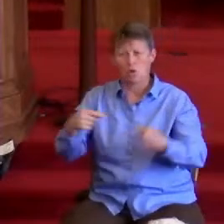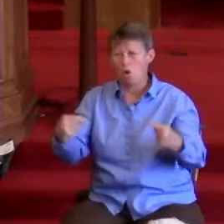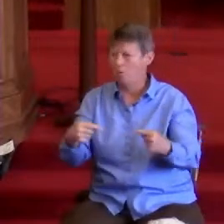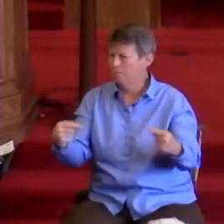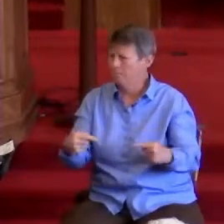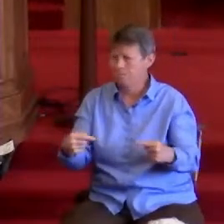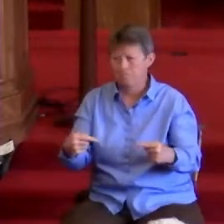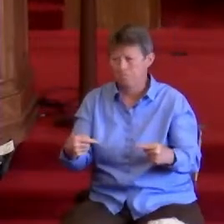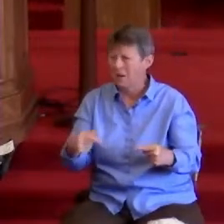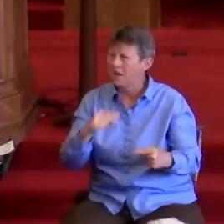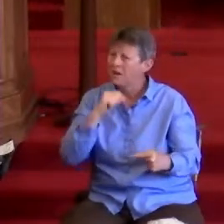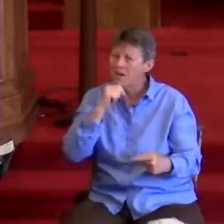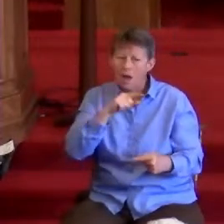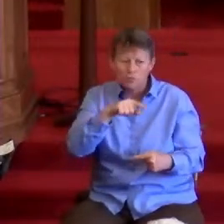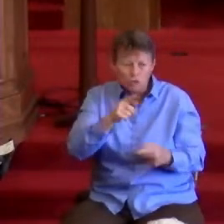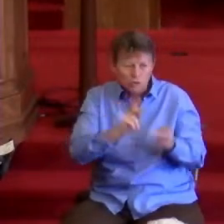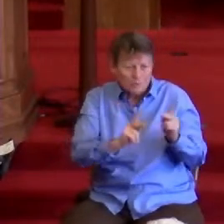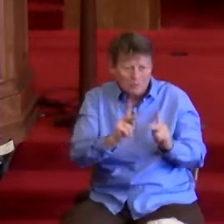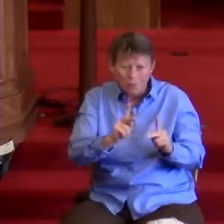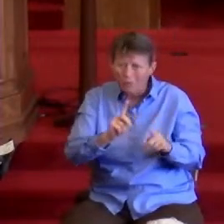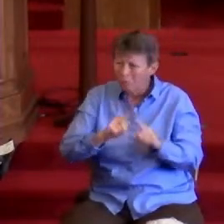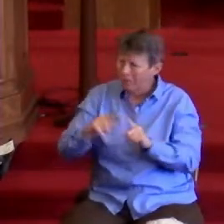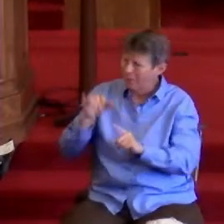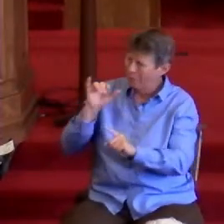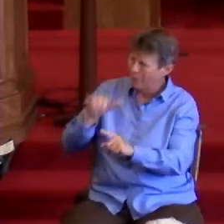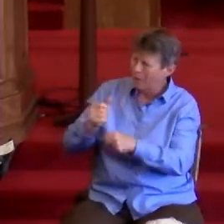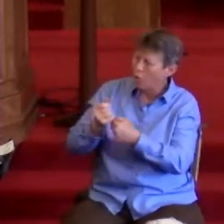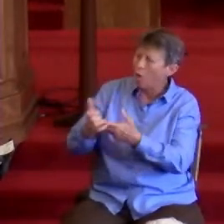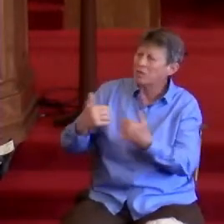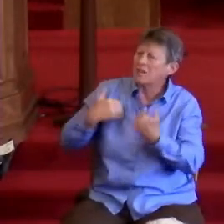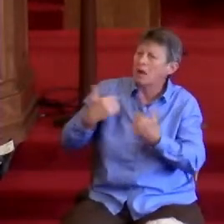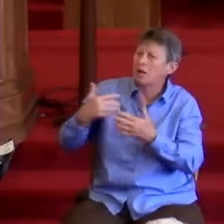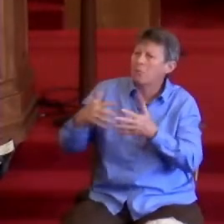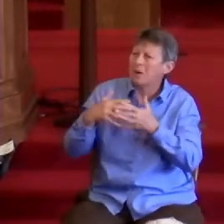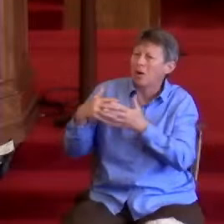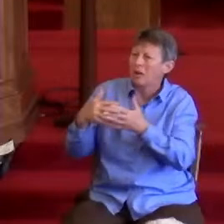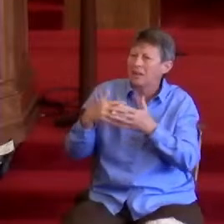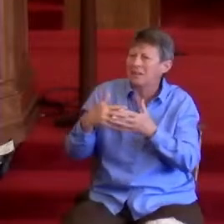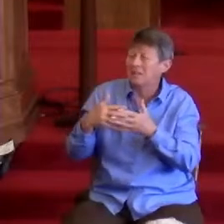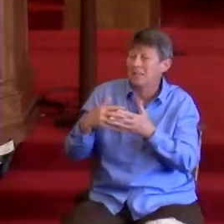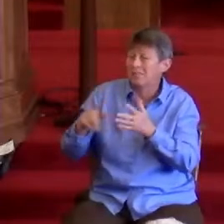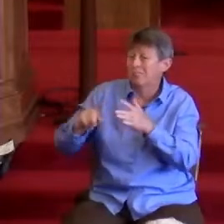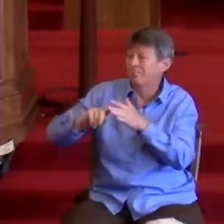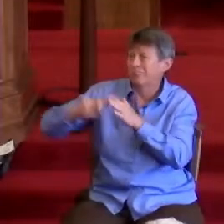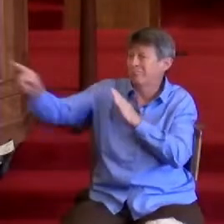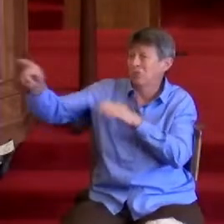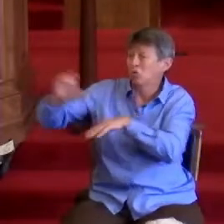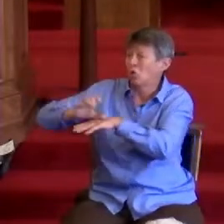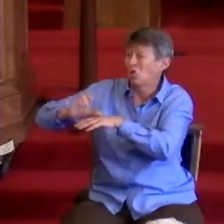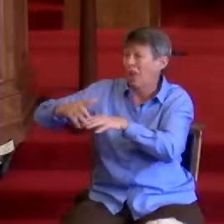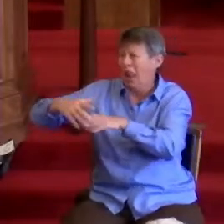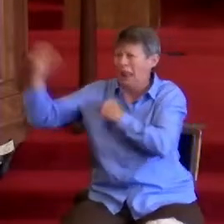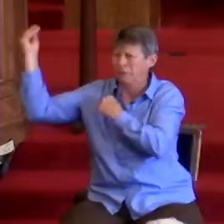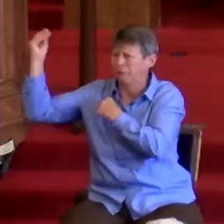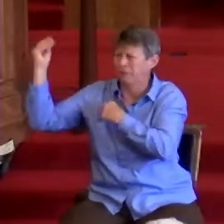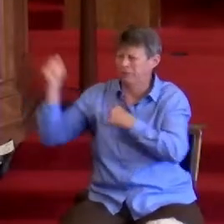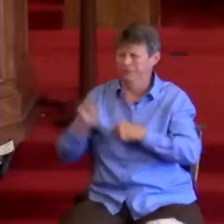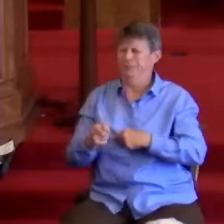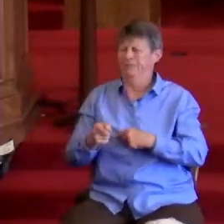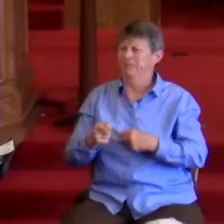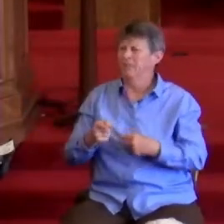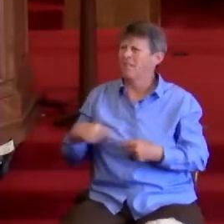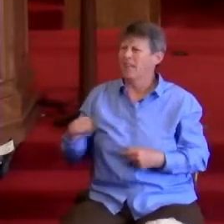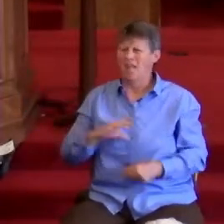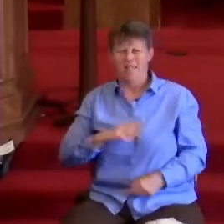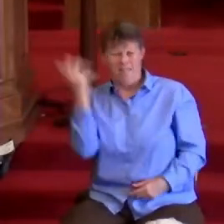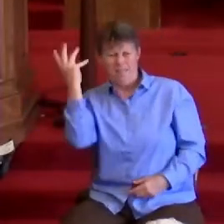people. It is a huge factor behind young Americans fleeing the church. It repulses